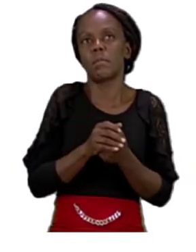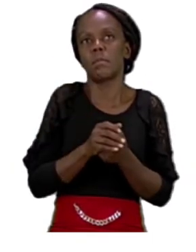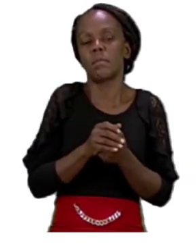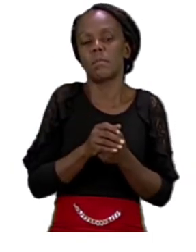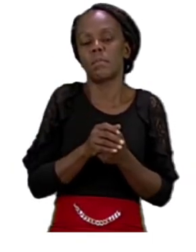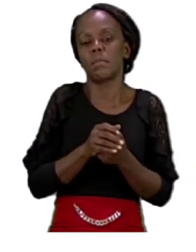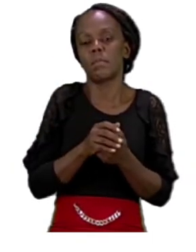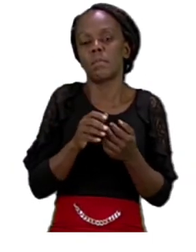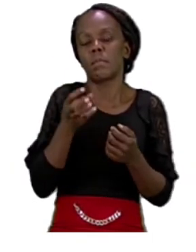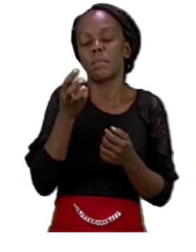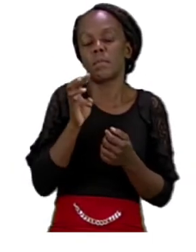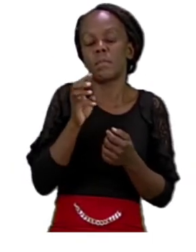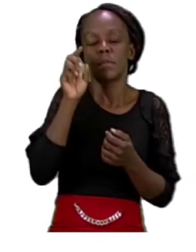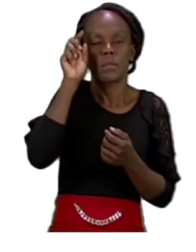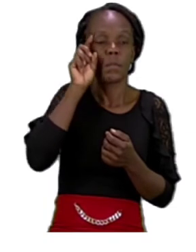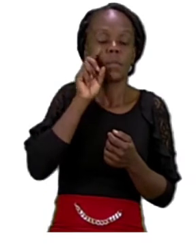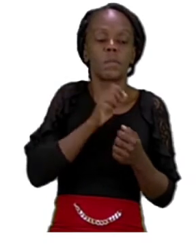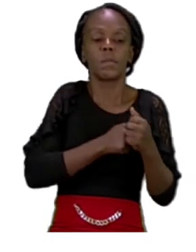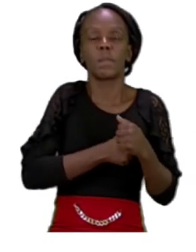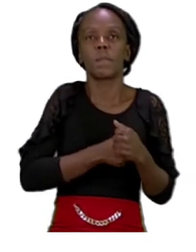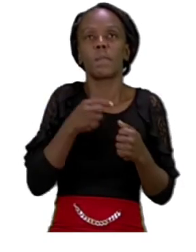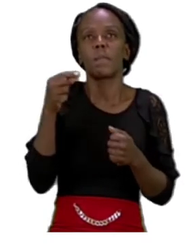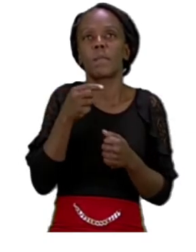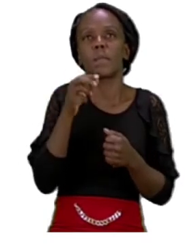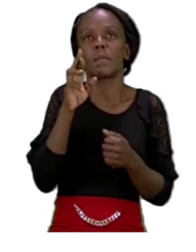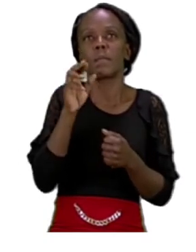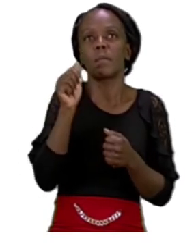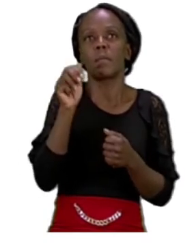grandmother, grandmother,